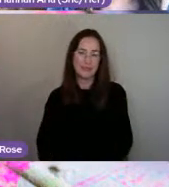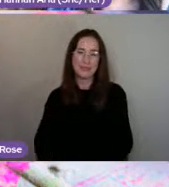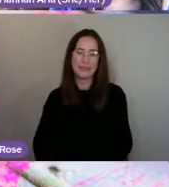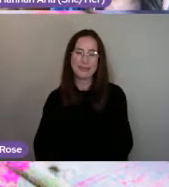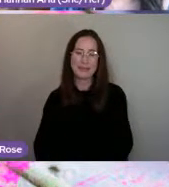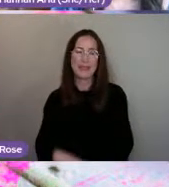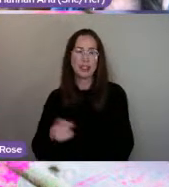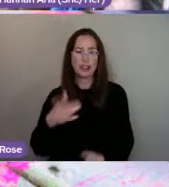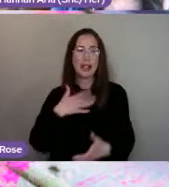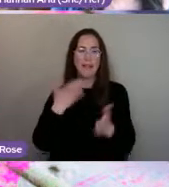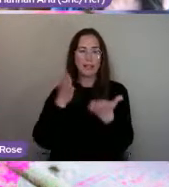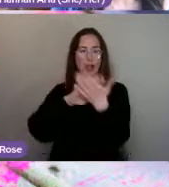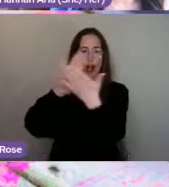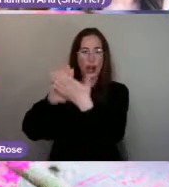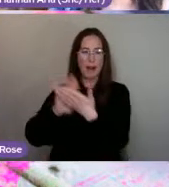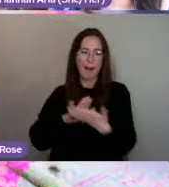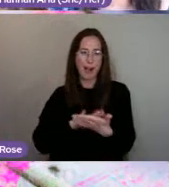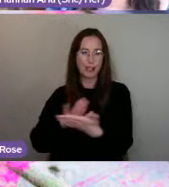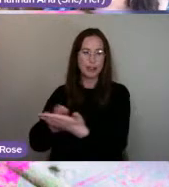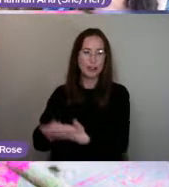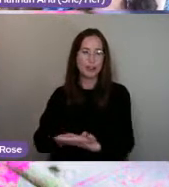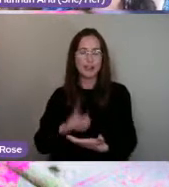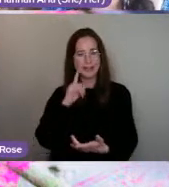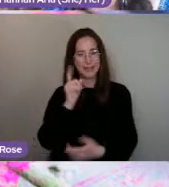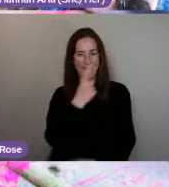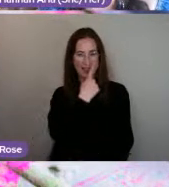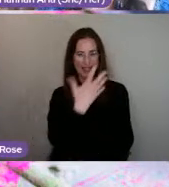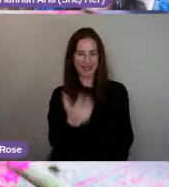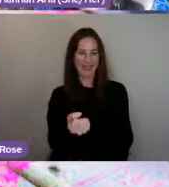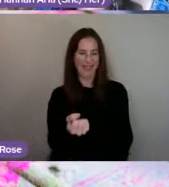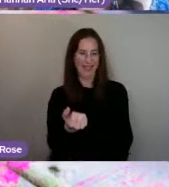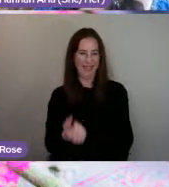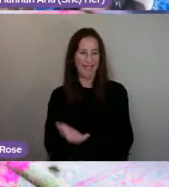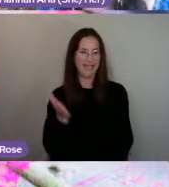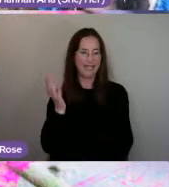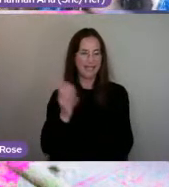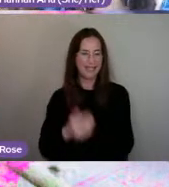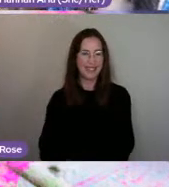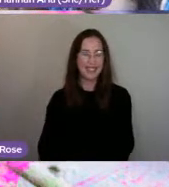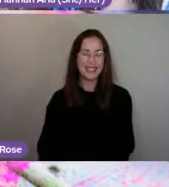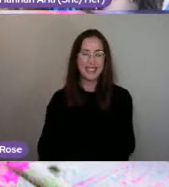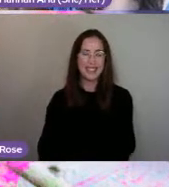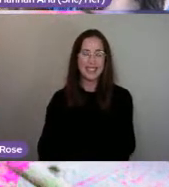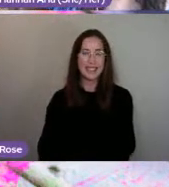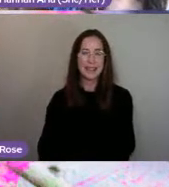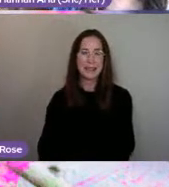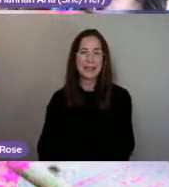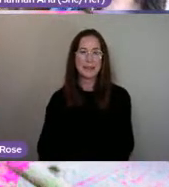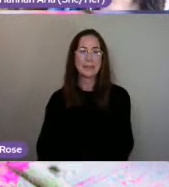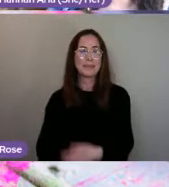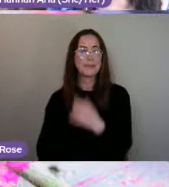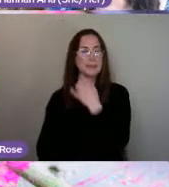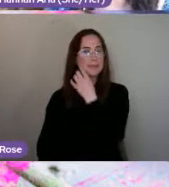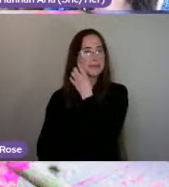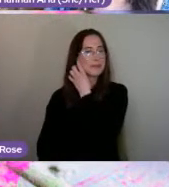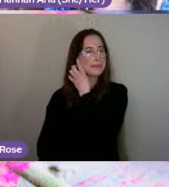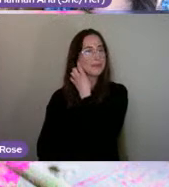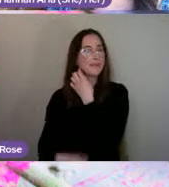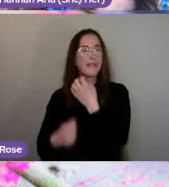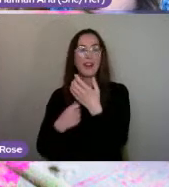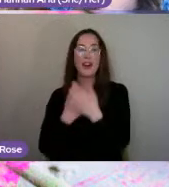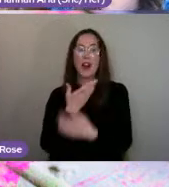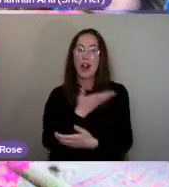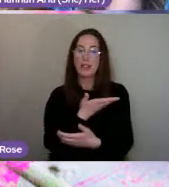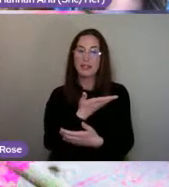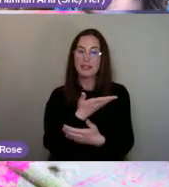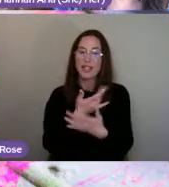she loves collage, which is also quite evident. Ah, fantastic. We've got lots more guests coming up as well. We've